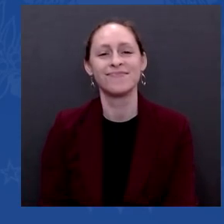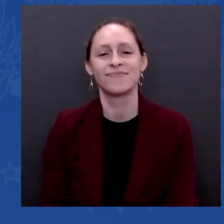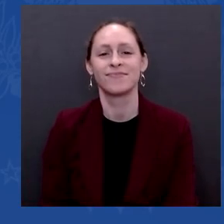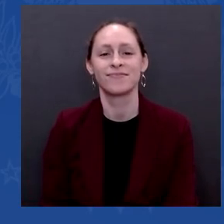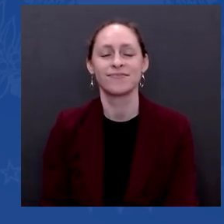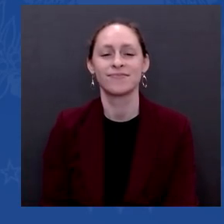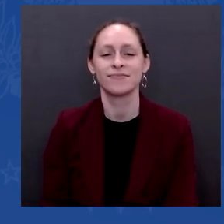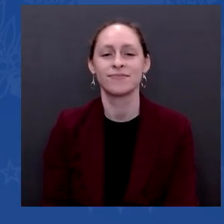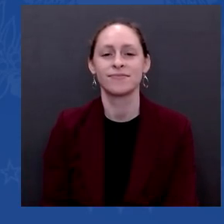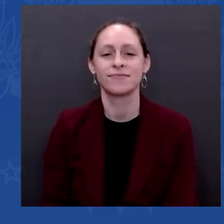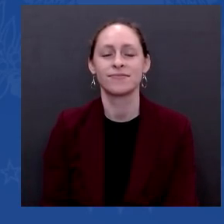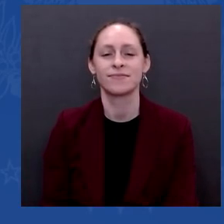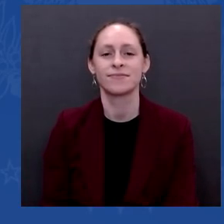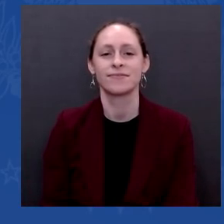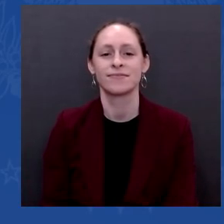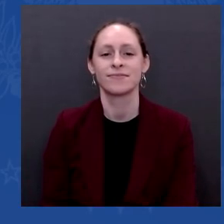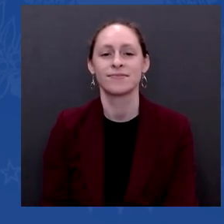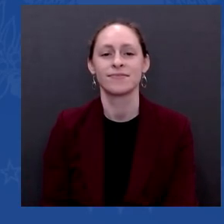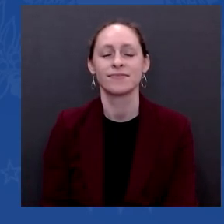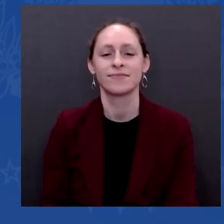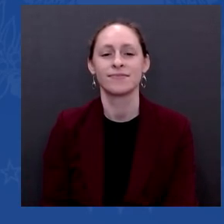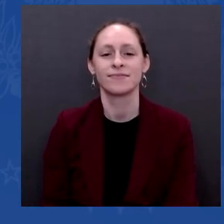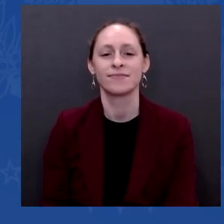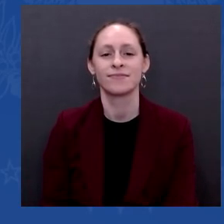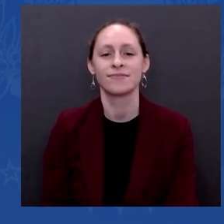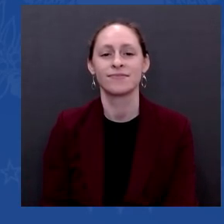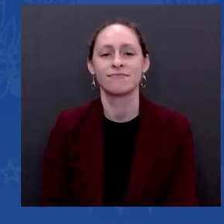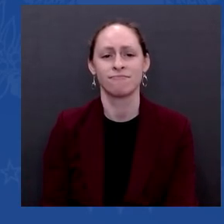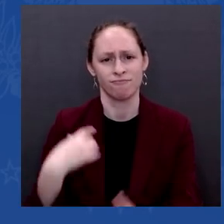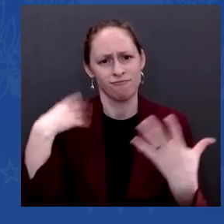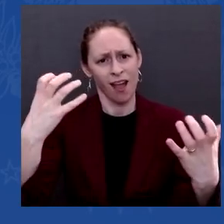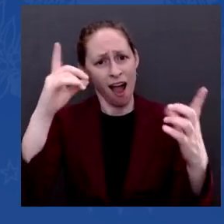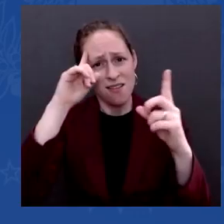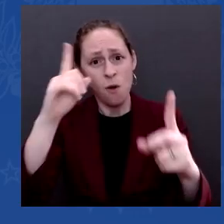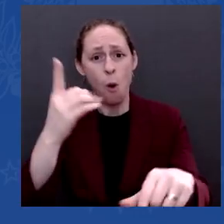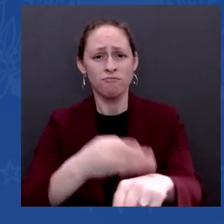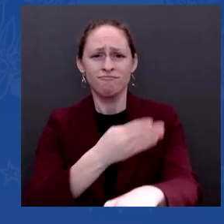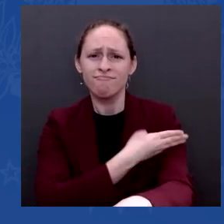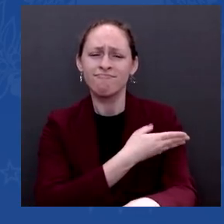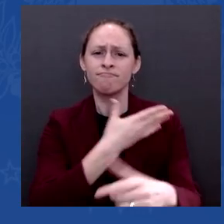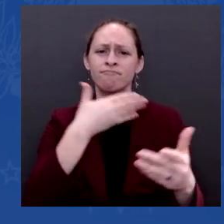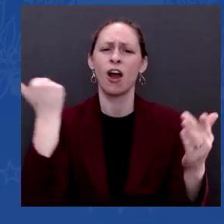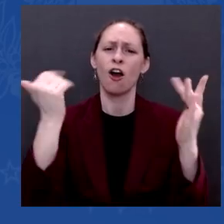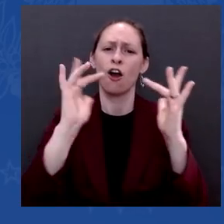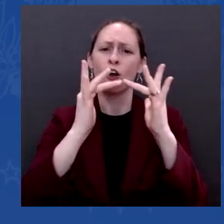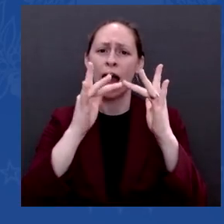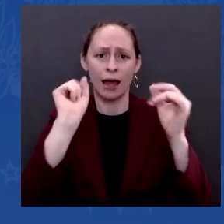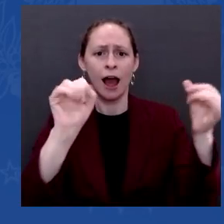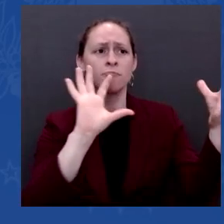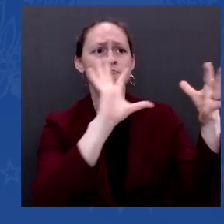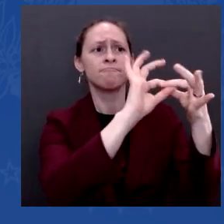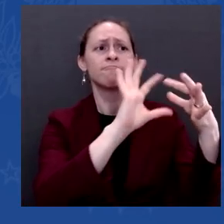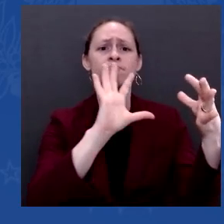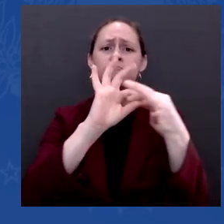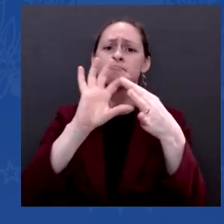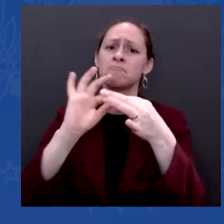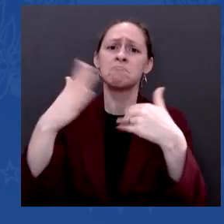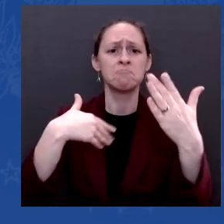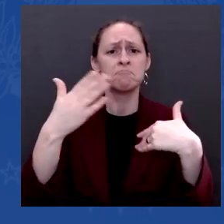rural and suburban areas. We've never done that before. Now we are. in the process of getting that done.